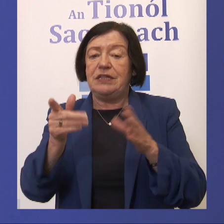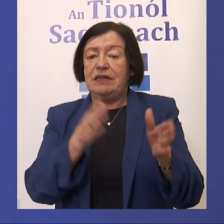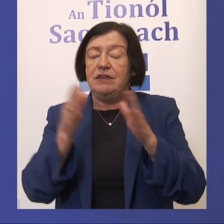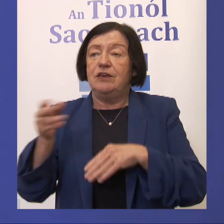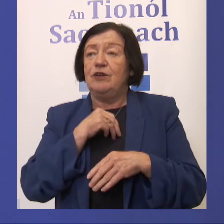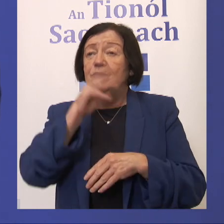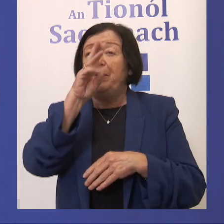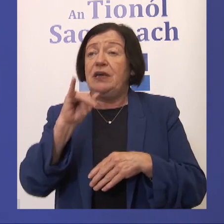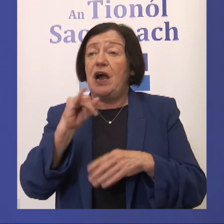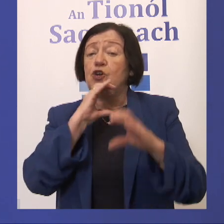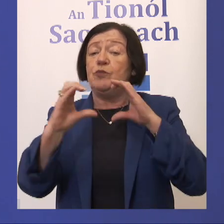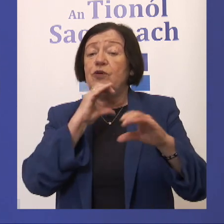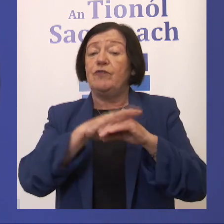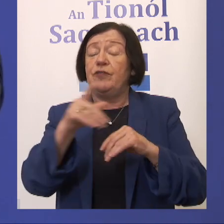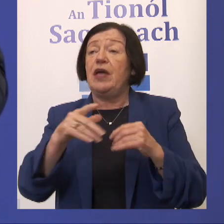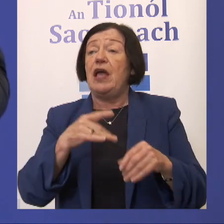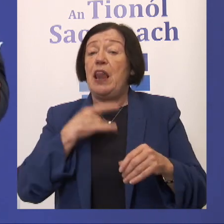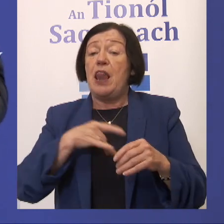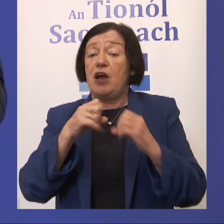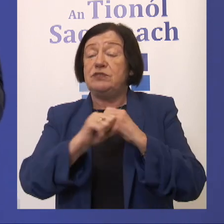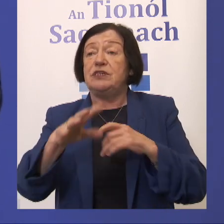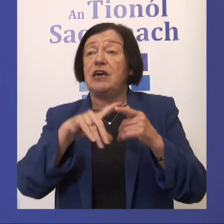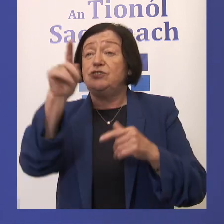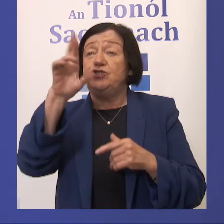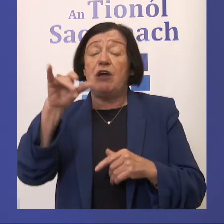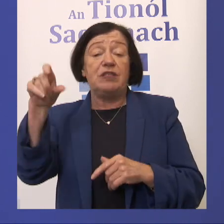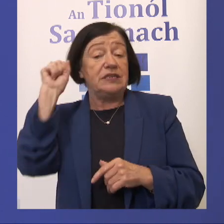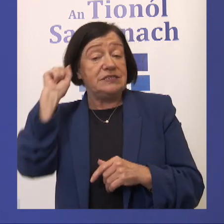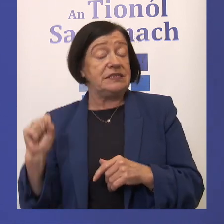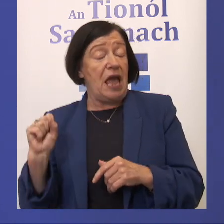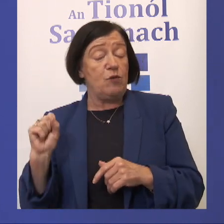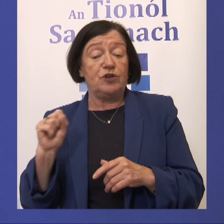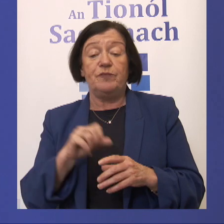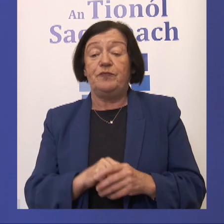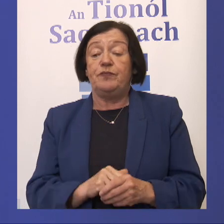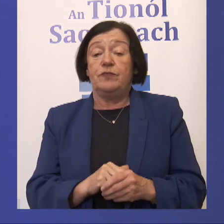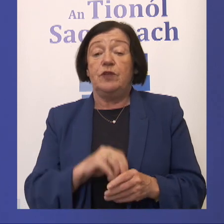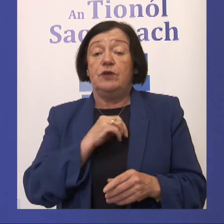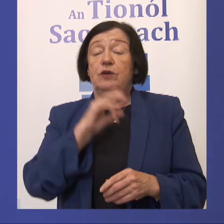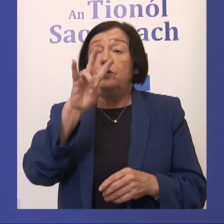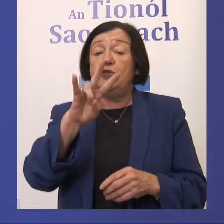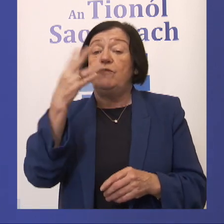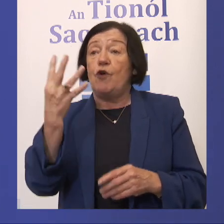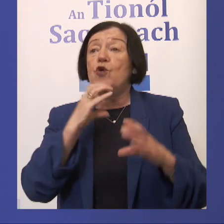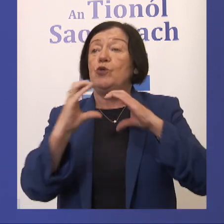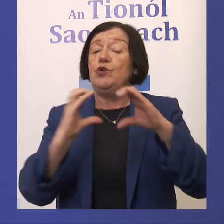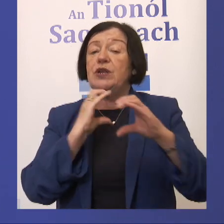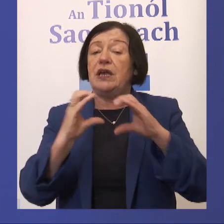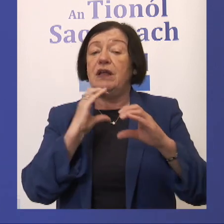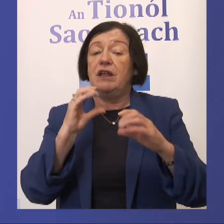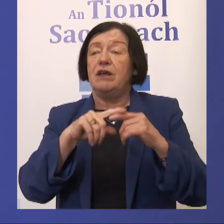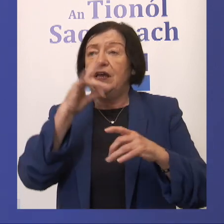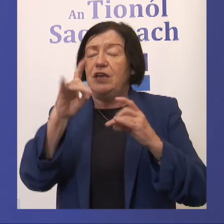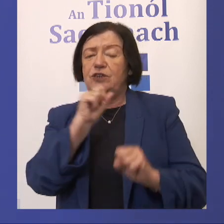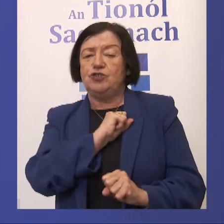Communications for the live streaming and for Gerry and the sound to Q4 Communications for